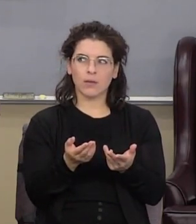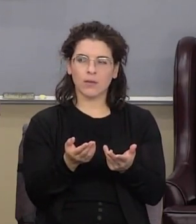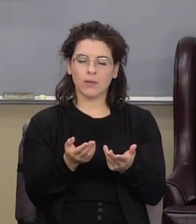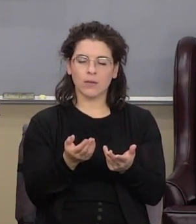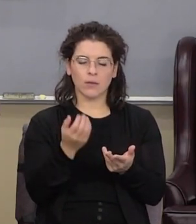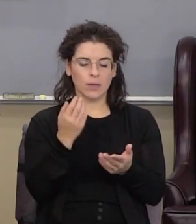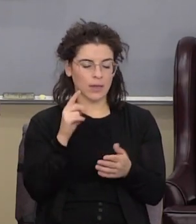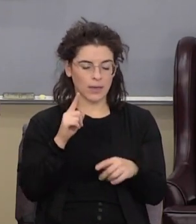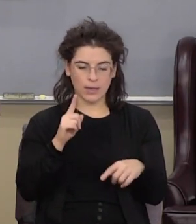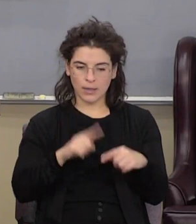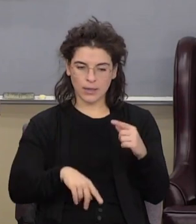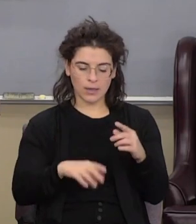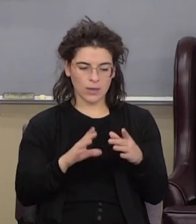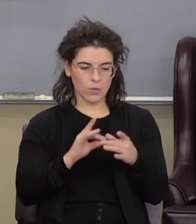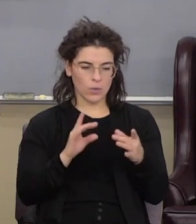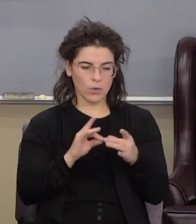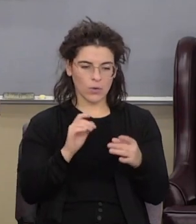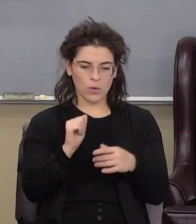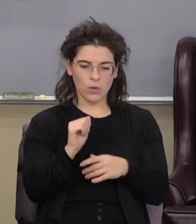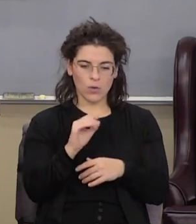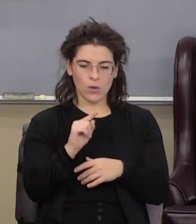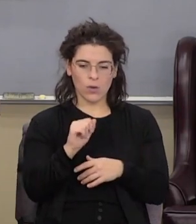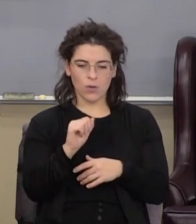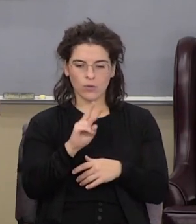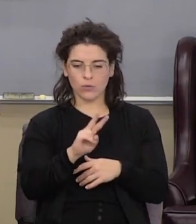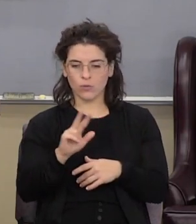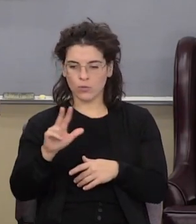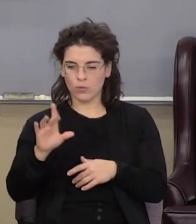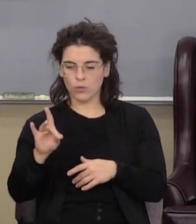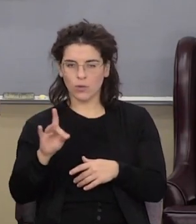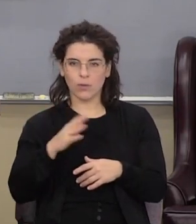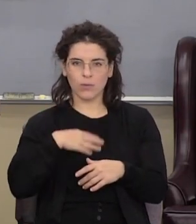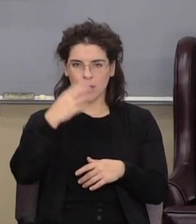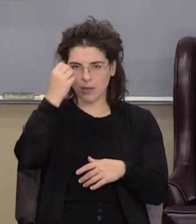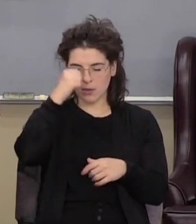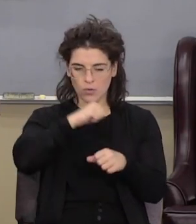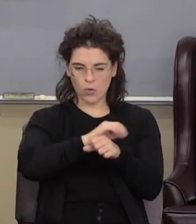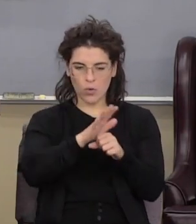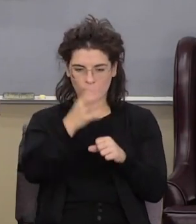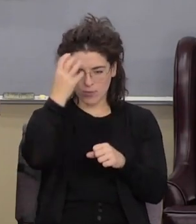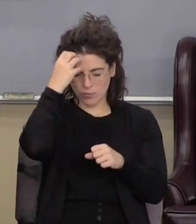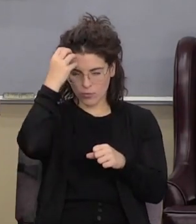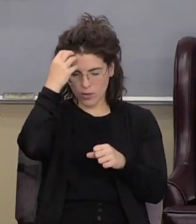the fact that i can't quote acts 238 tells you that my covid brain is working